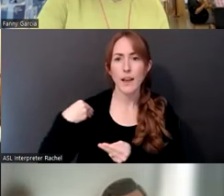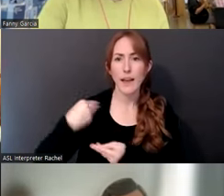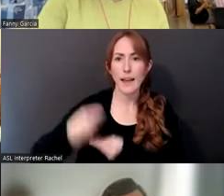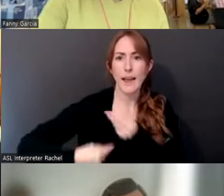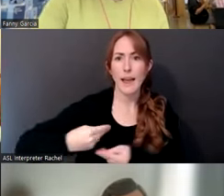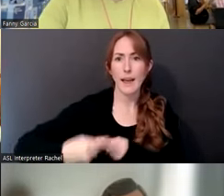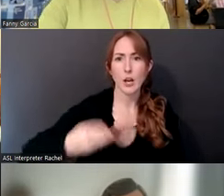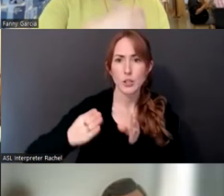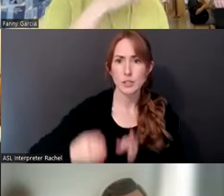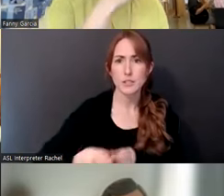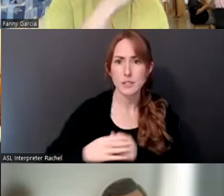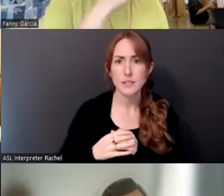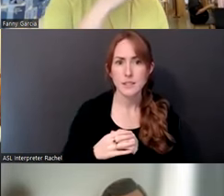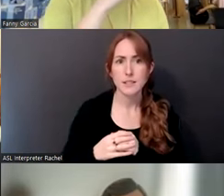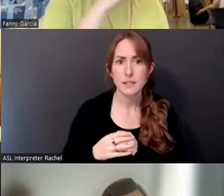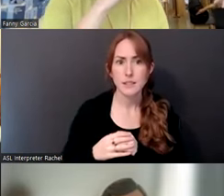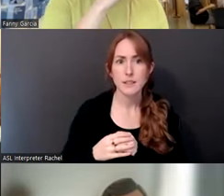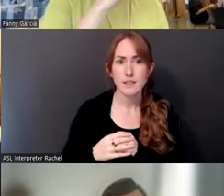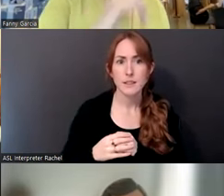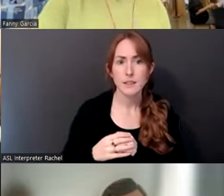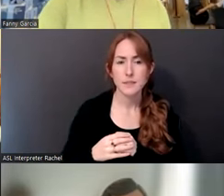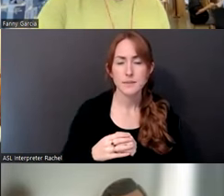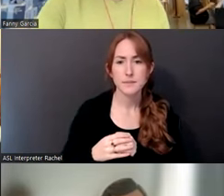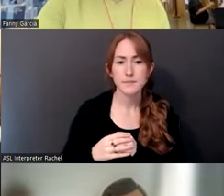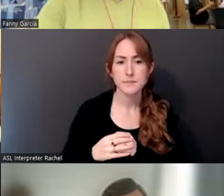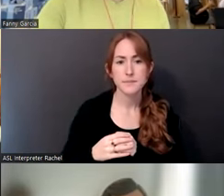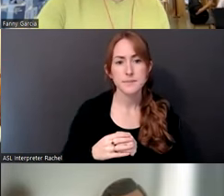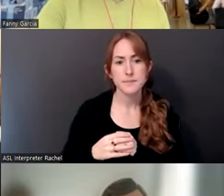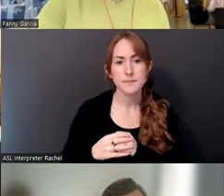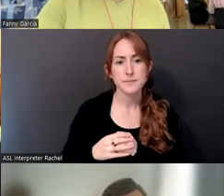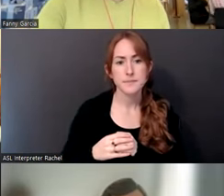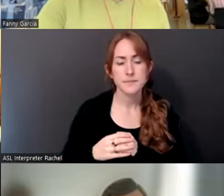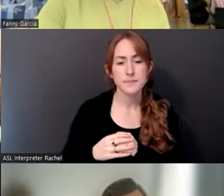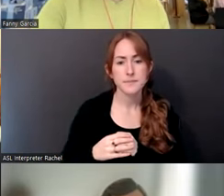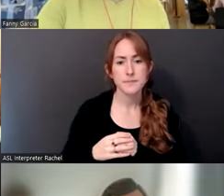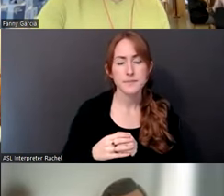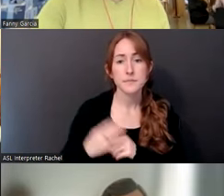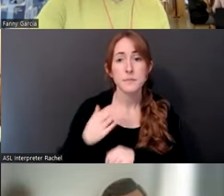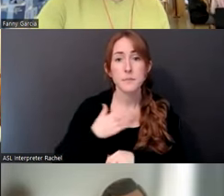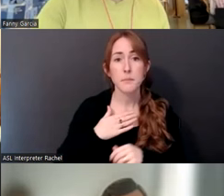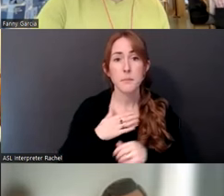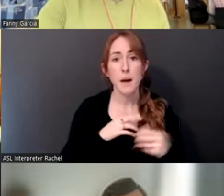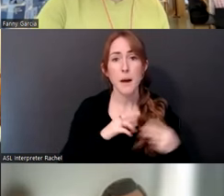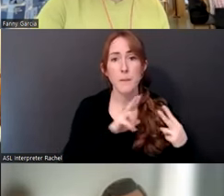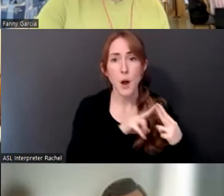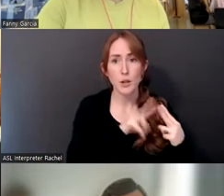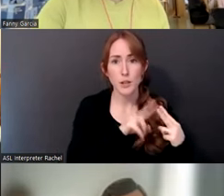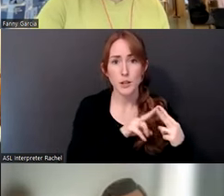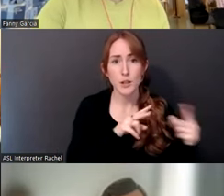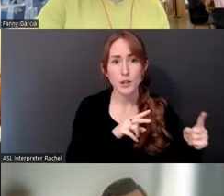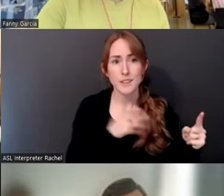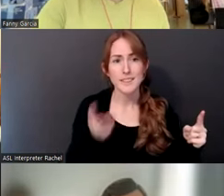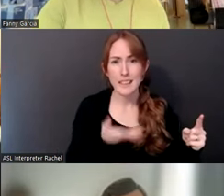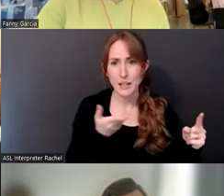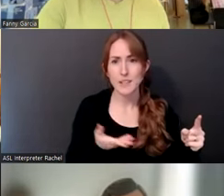to steward artistic legacies. And, uh, and my partner, Carlota is here in, in the seminar as well.